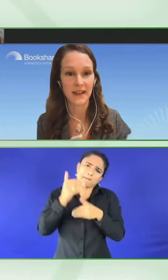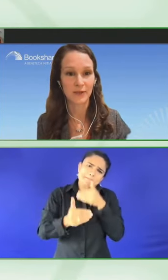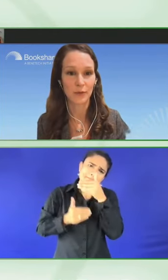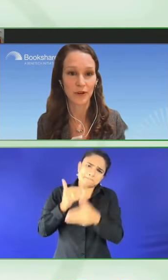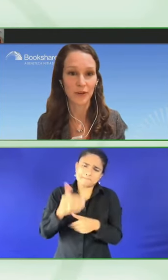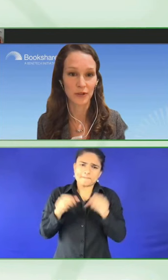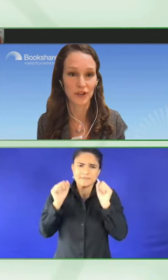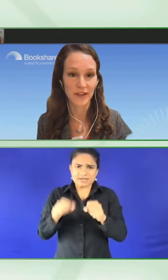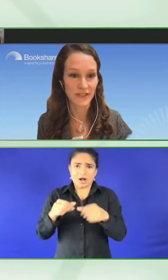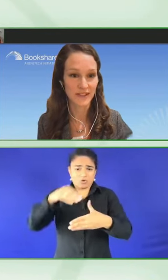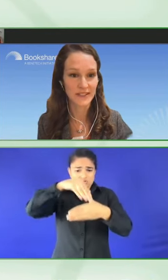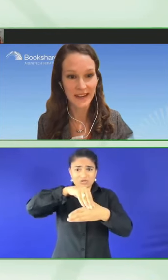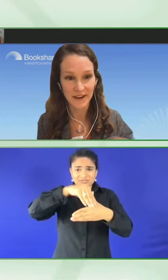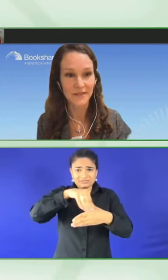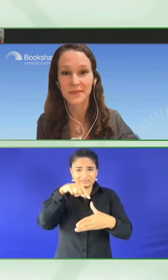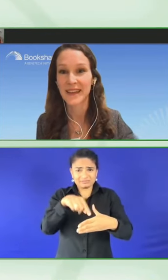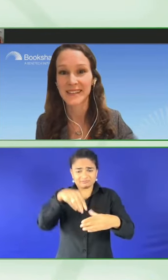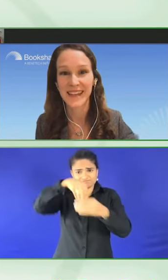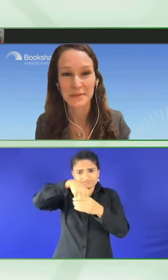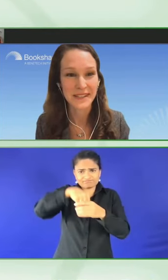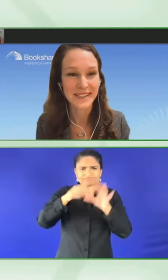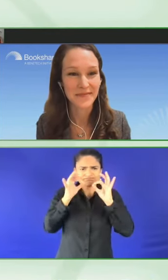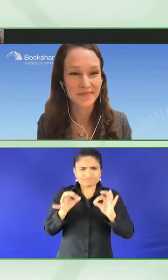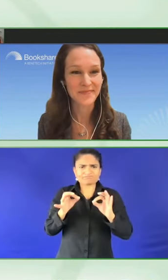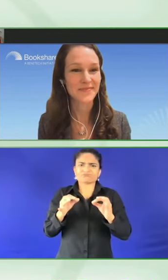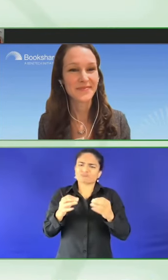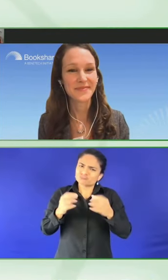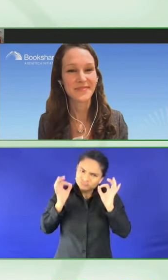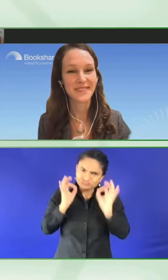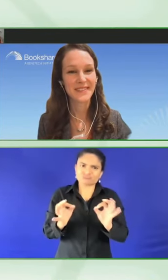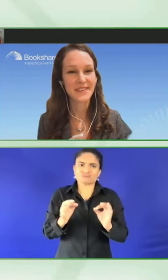and that's what we're trying to facilitate here. Next slide, please.